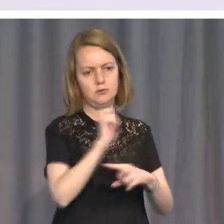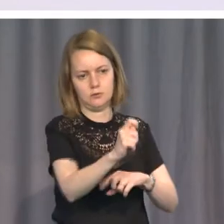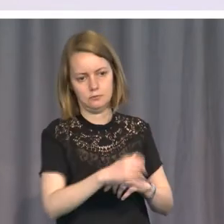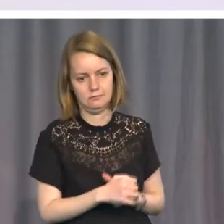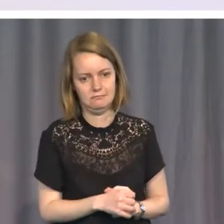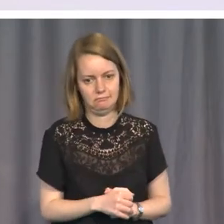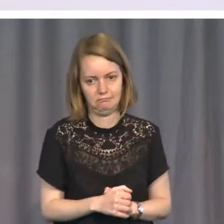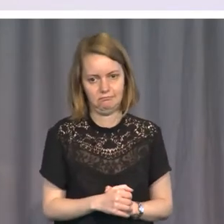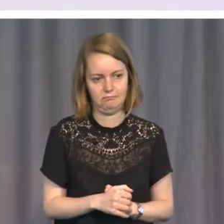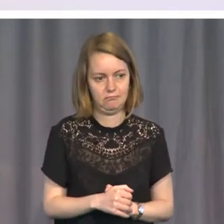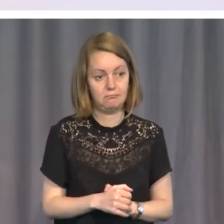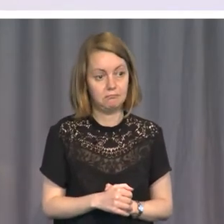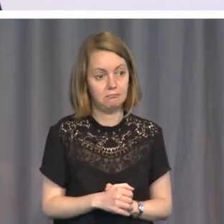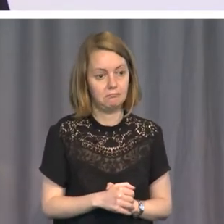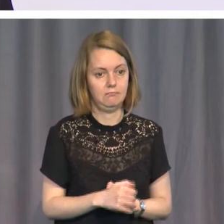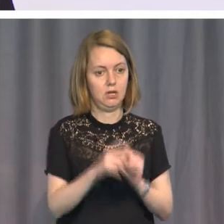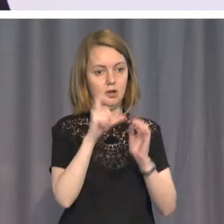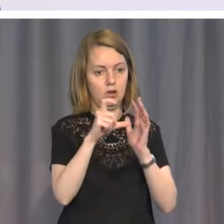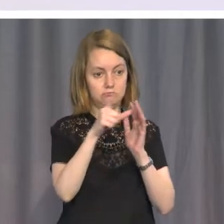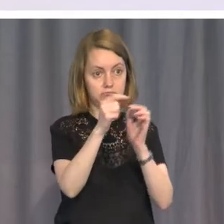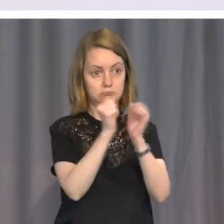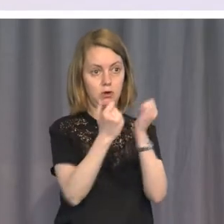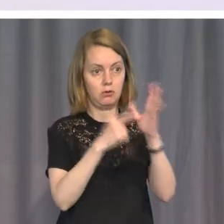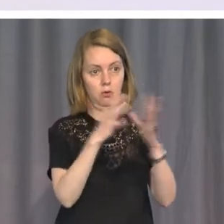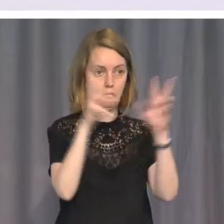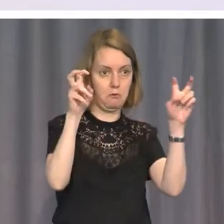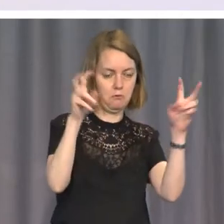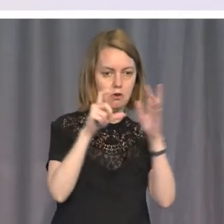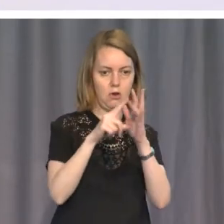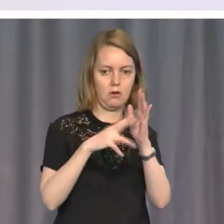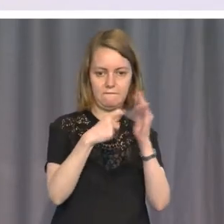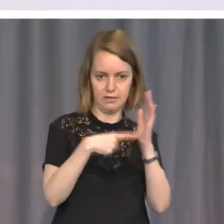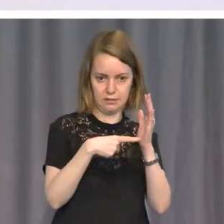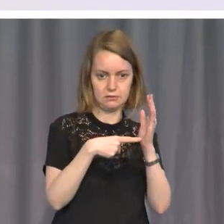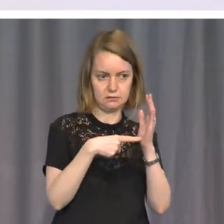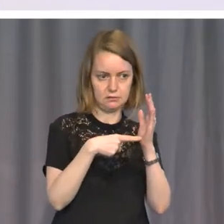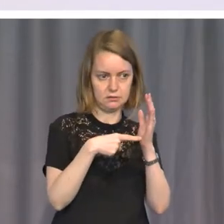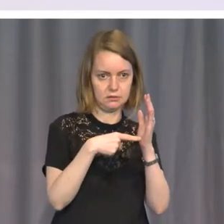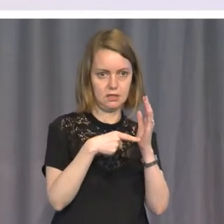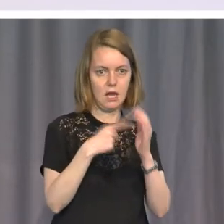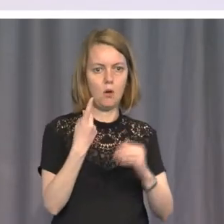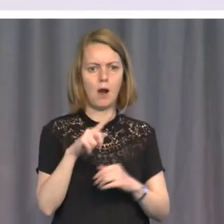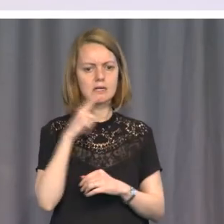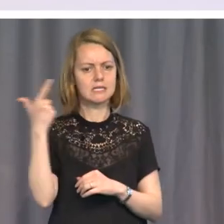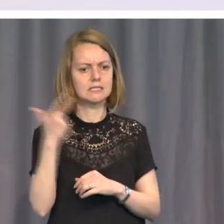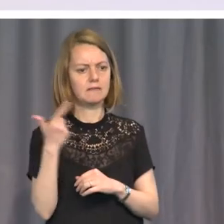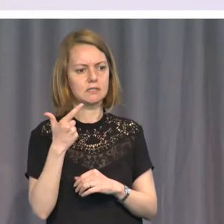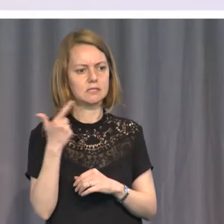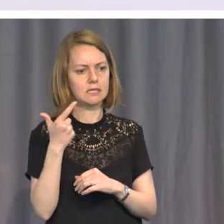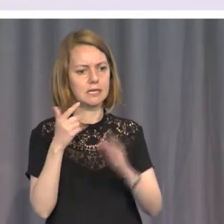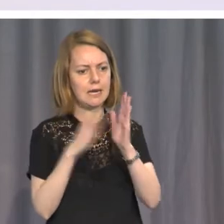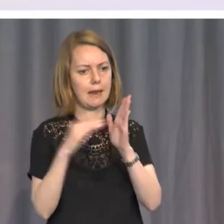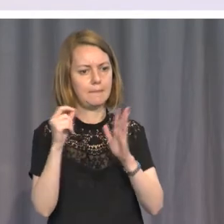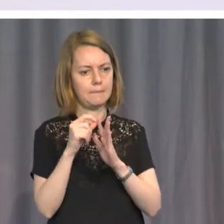And they convicted her, of course, and 117 of their tame MPs voted